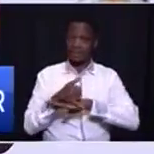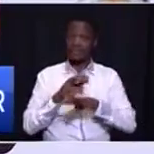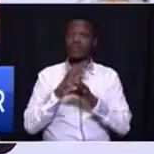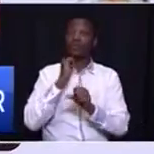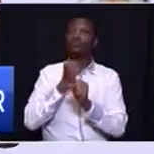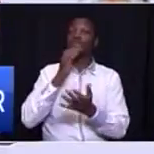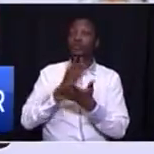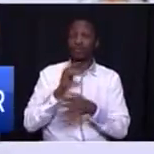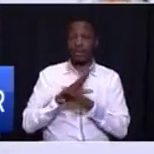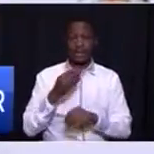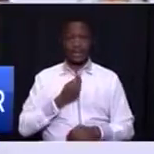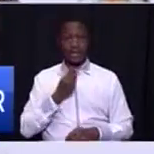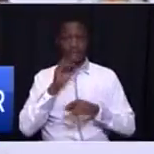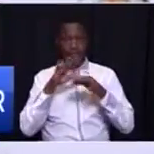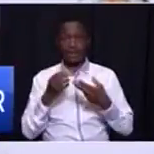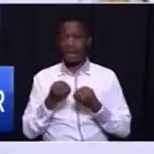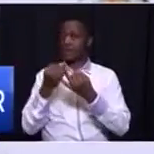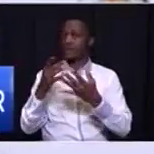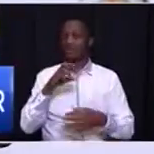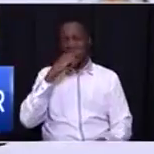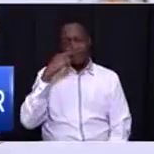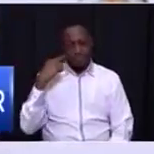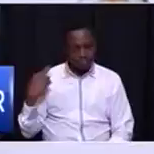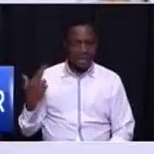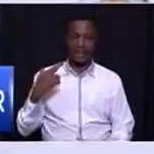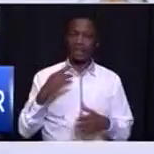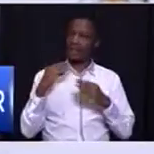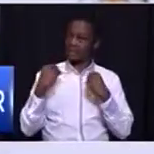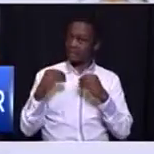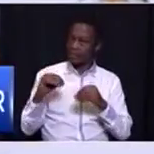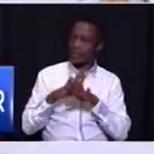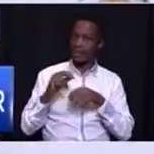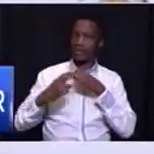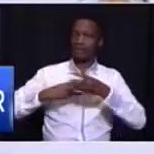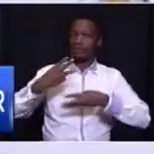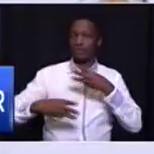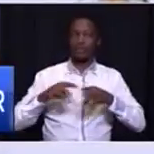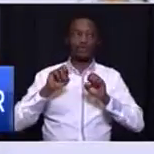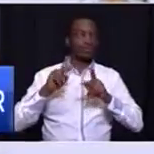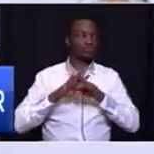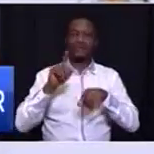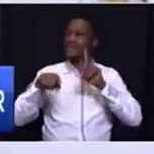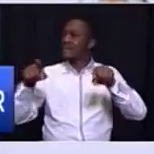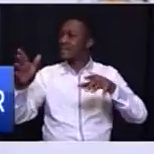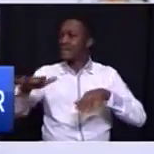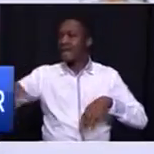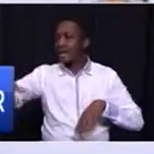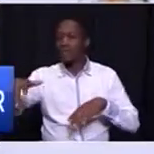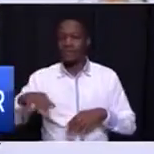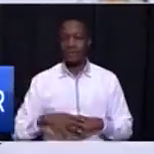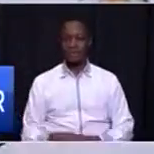young people are given real entrepreneurial and employment opportunities in every corridor and in every township.